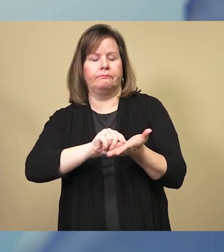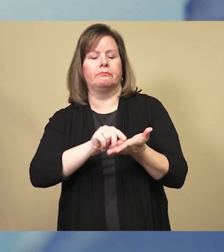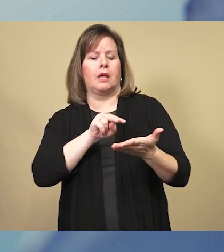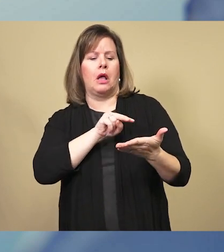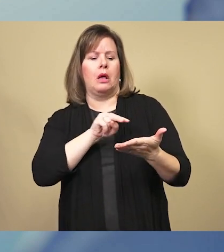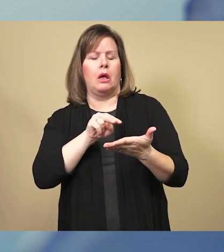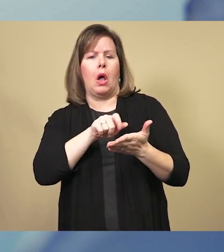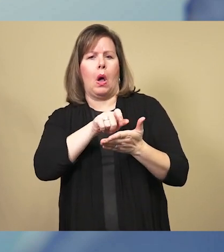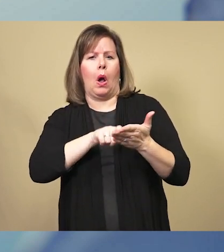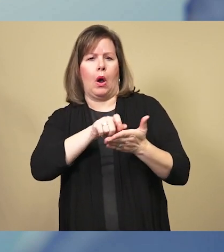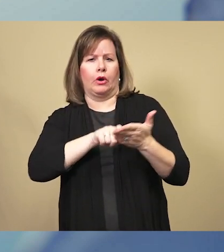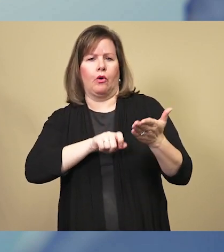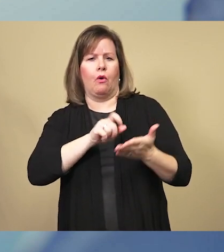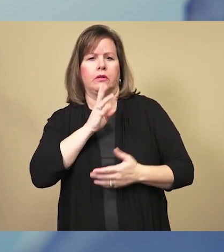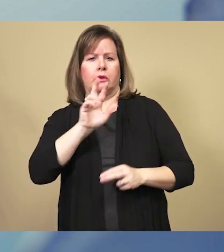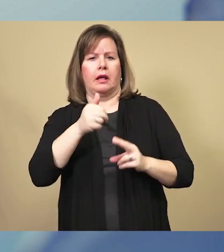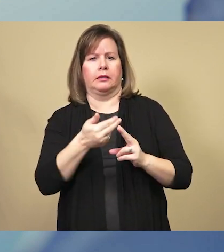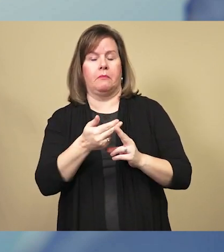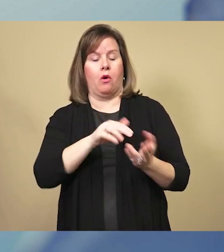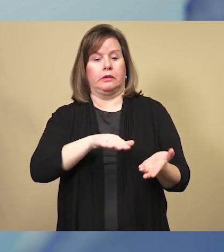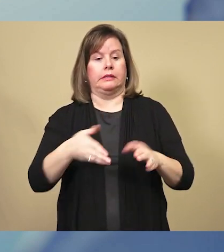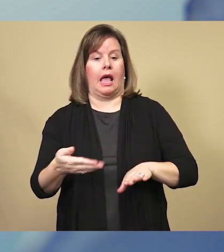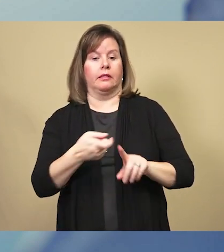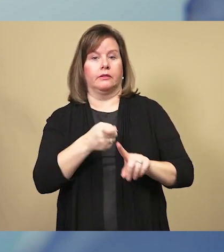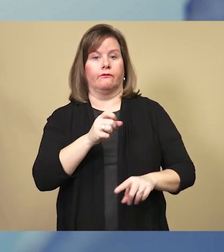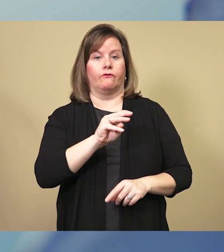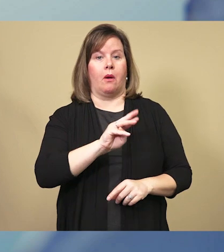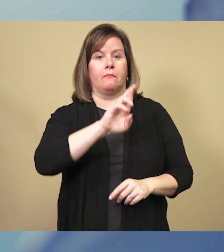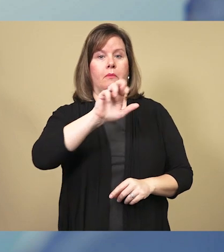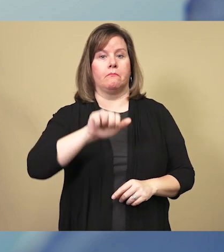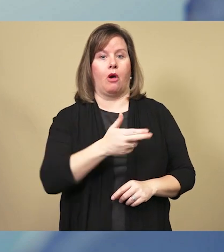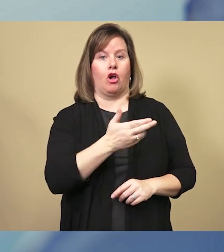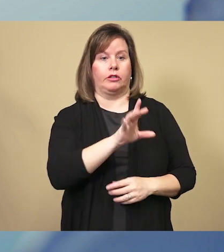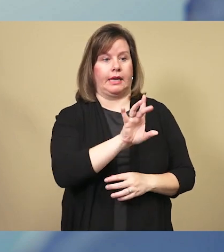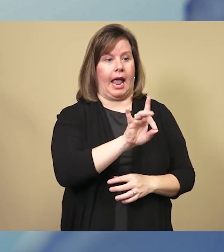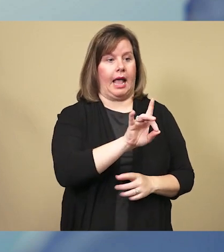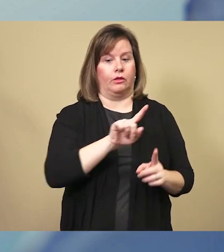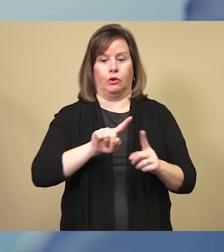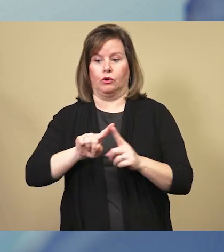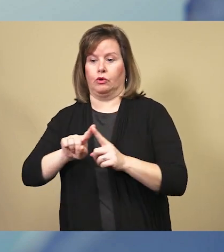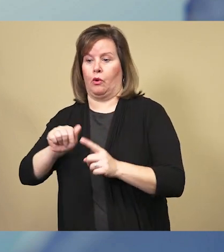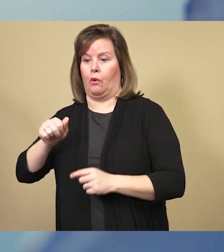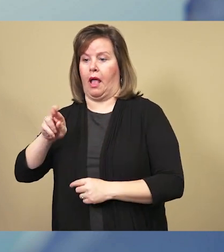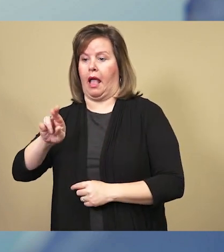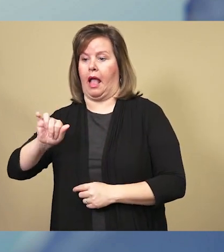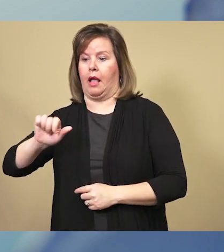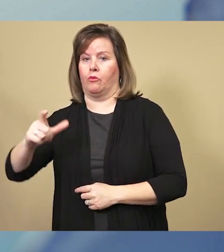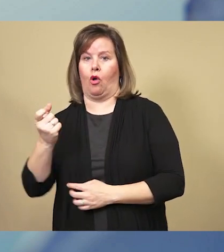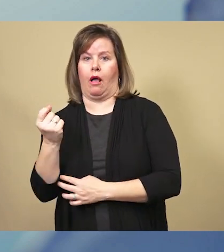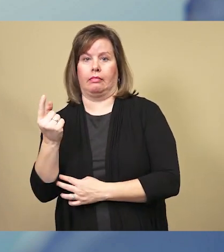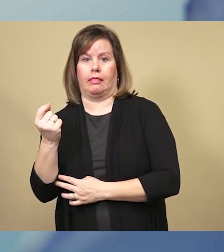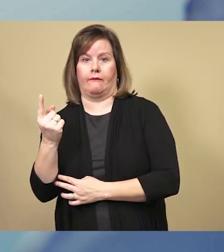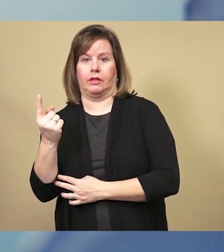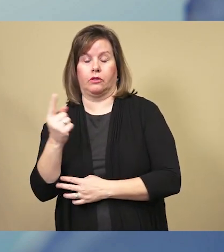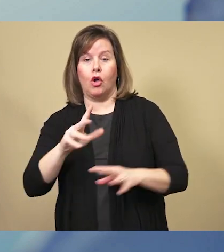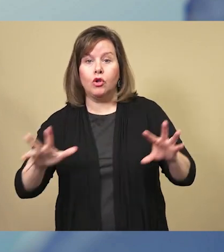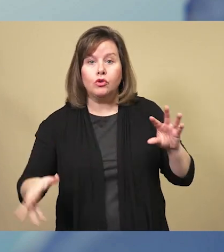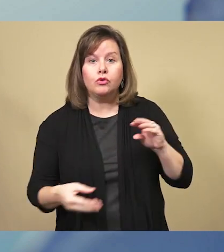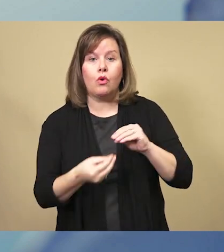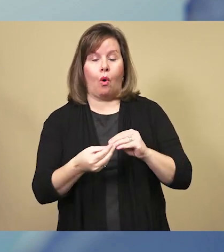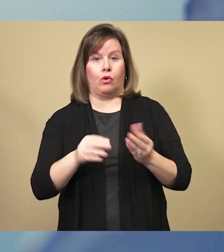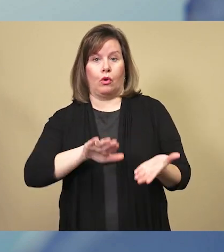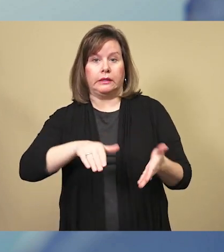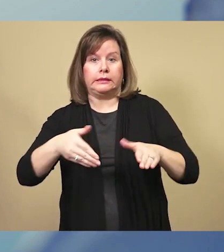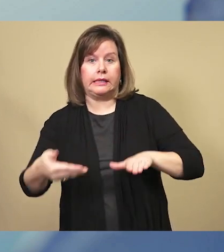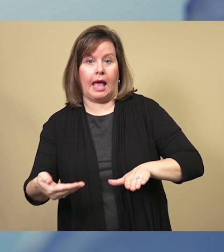deaths in the United States between March the 8th and April the 11th. And it looked at total deaths this year compared to the